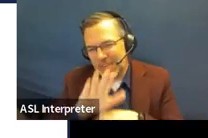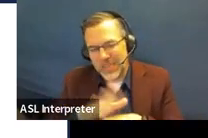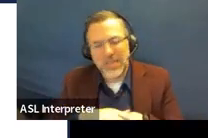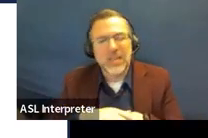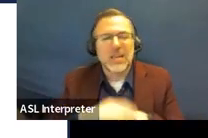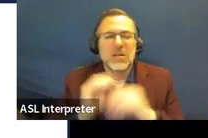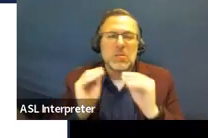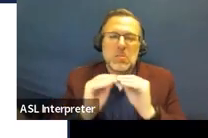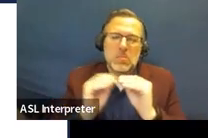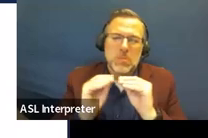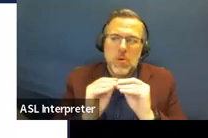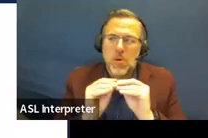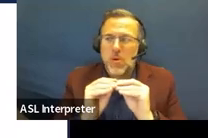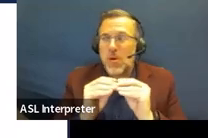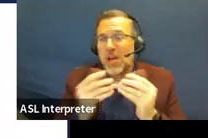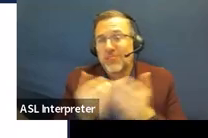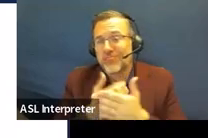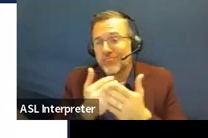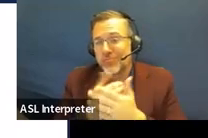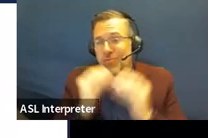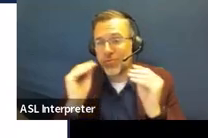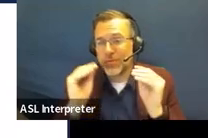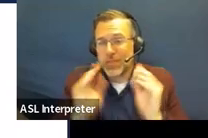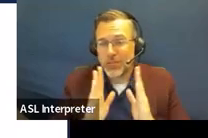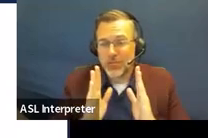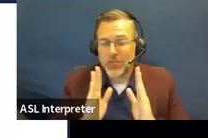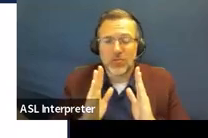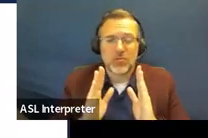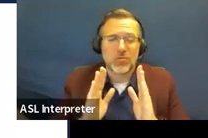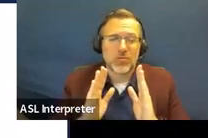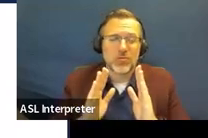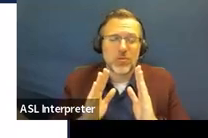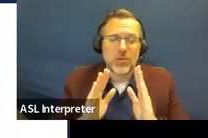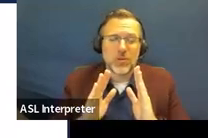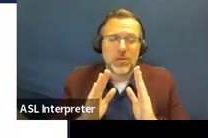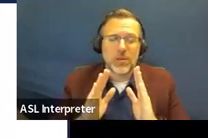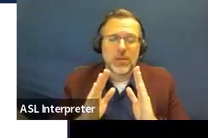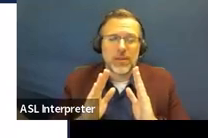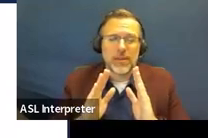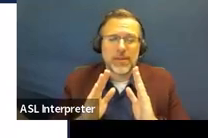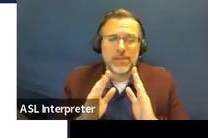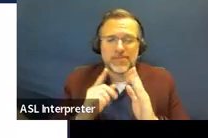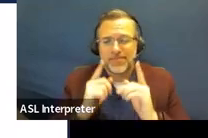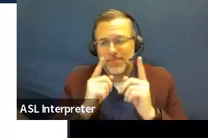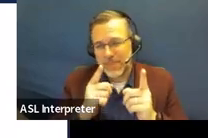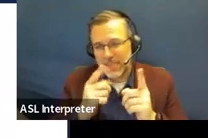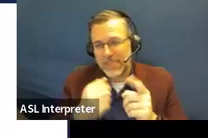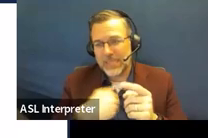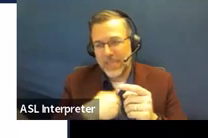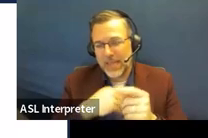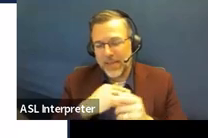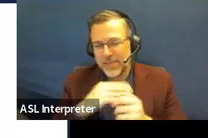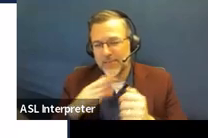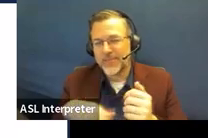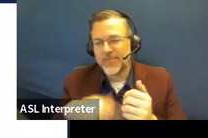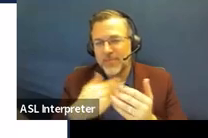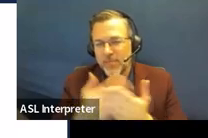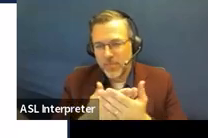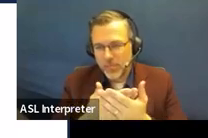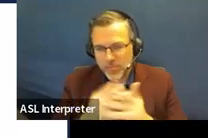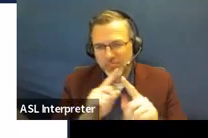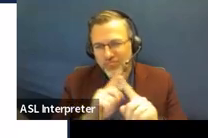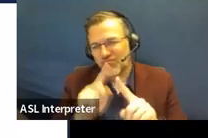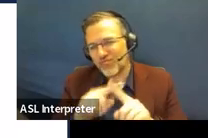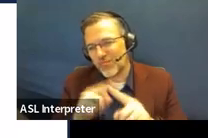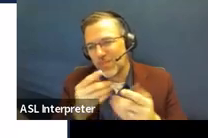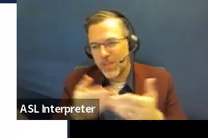when you're thinking about your new teachers and starting out. This has all of the things we look for for